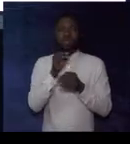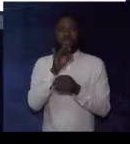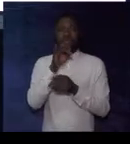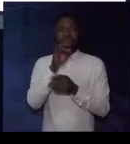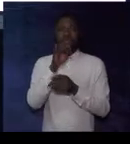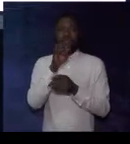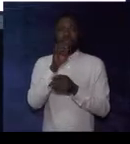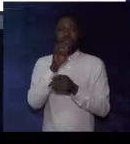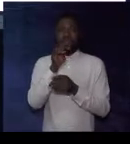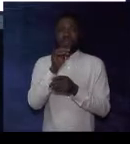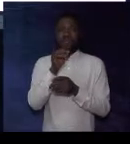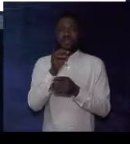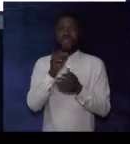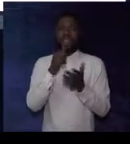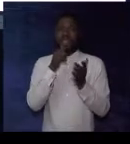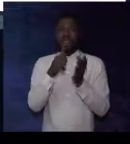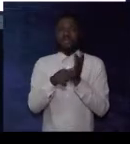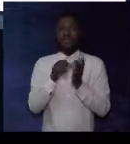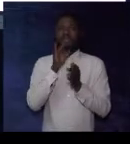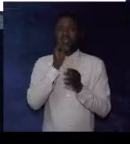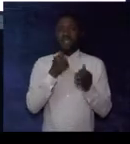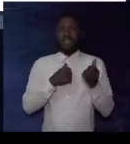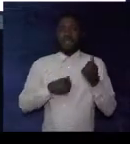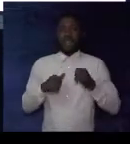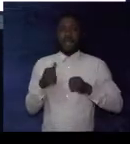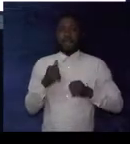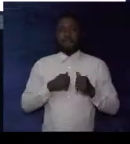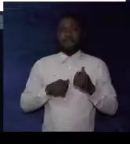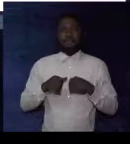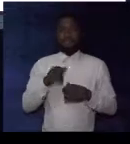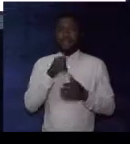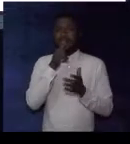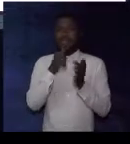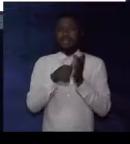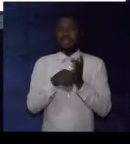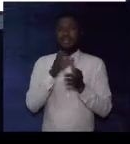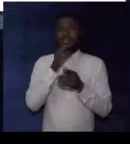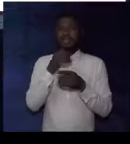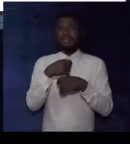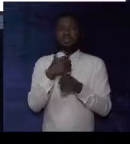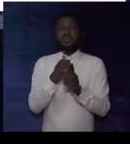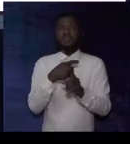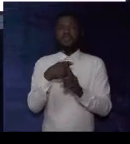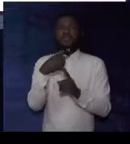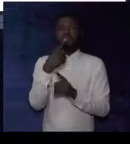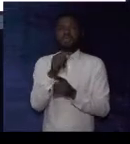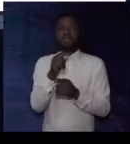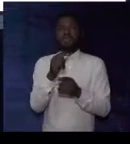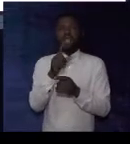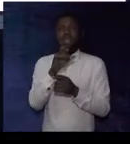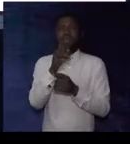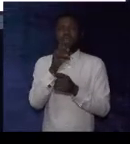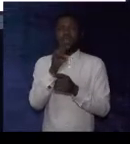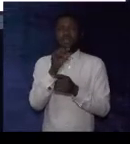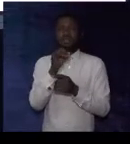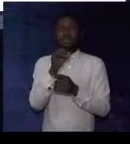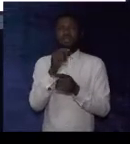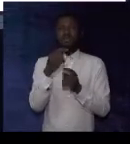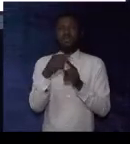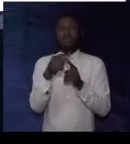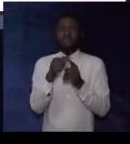is a non-fiction. Essay is a drama. Essay is formed from the Latin word easy.